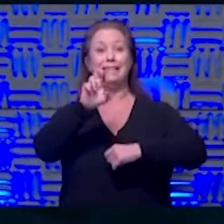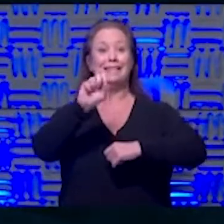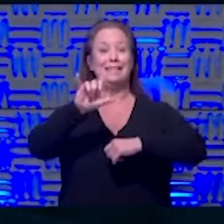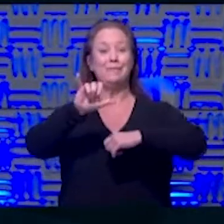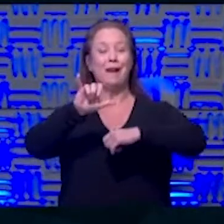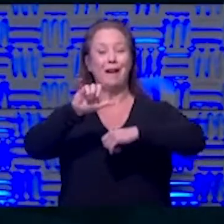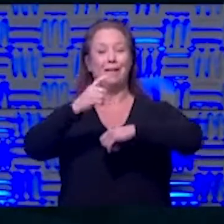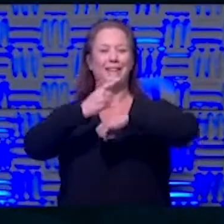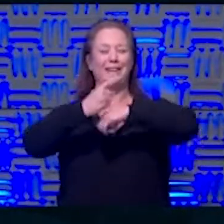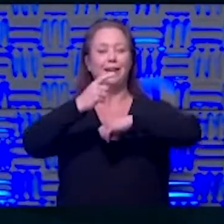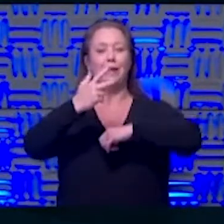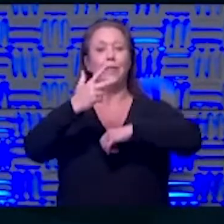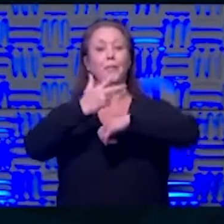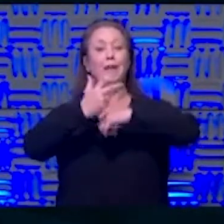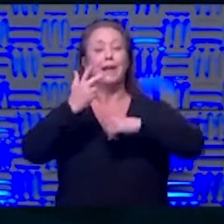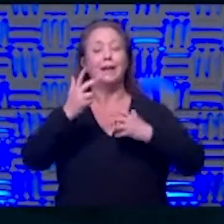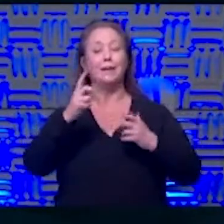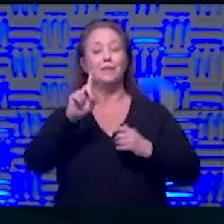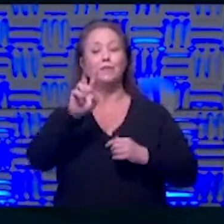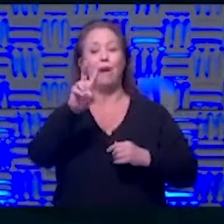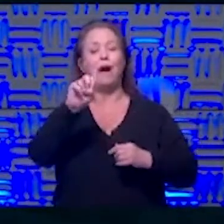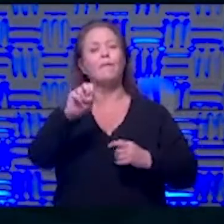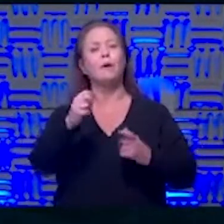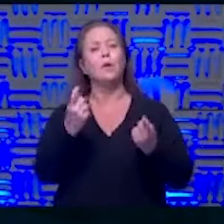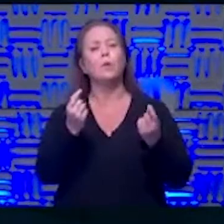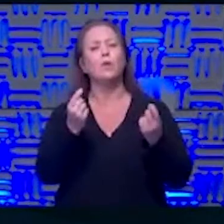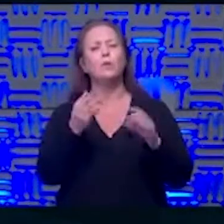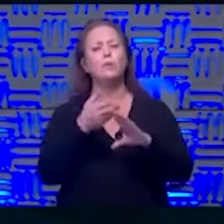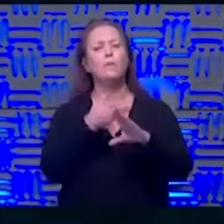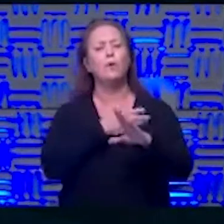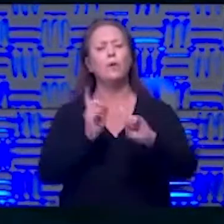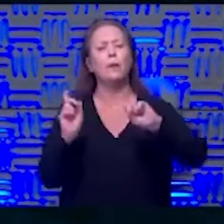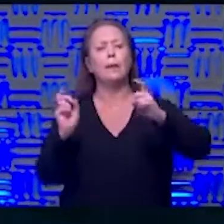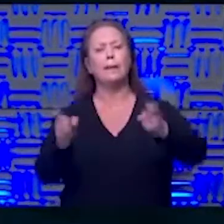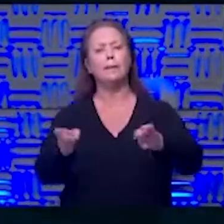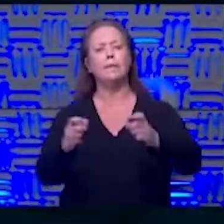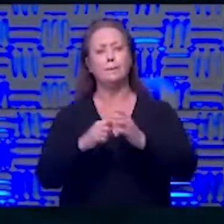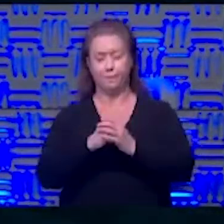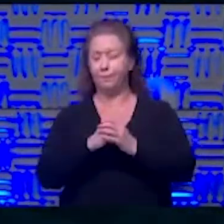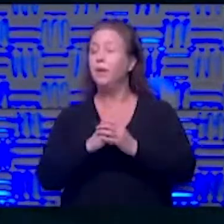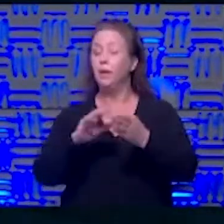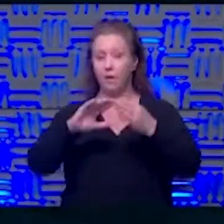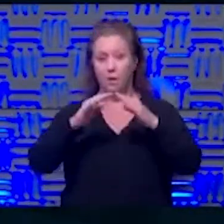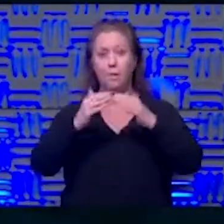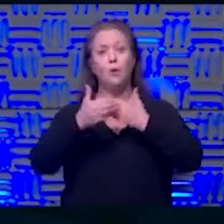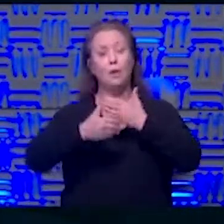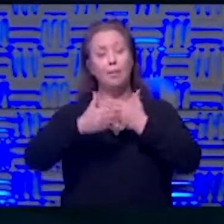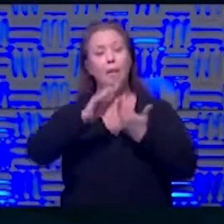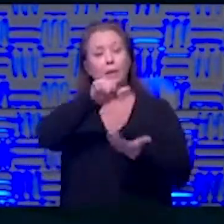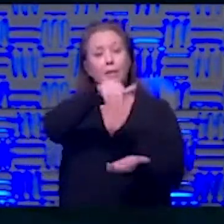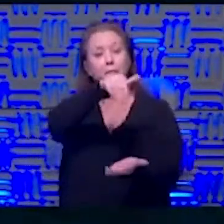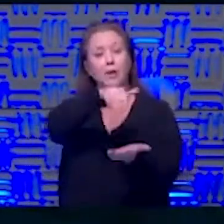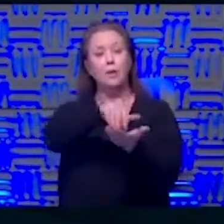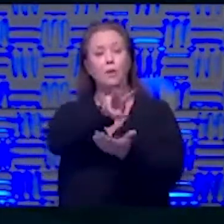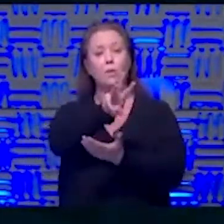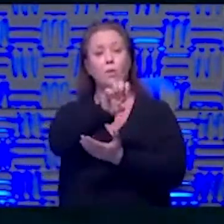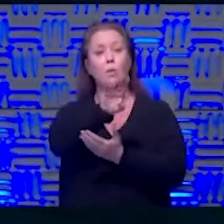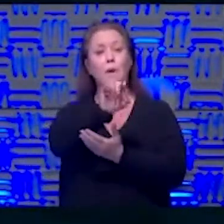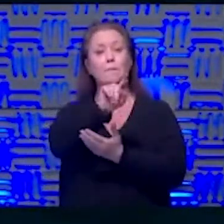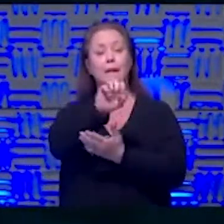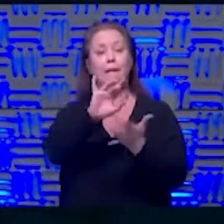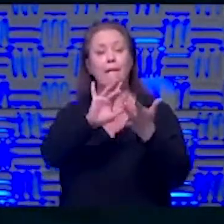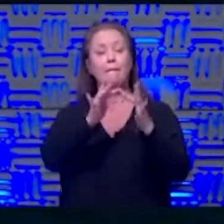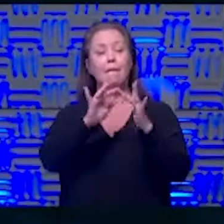today where do they go how do they what do they need to know before they come down um you can just go to the community blood centers um website um